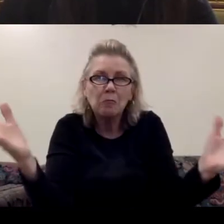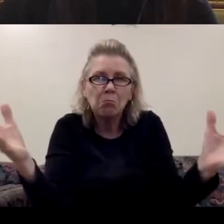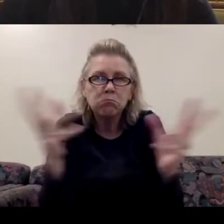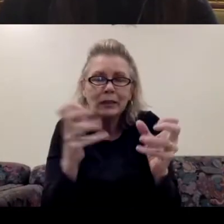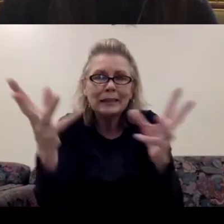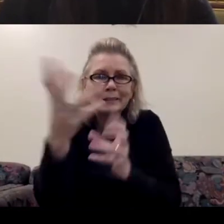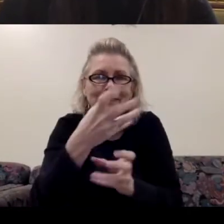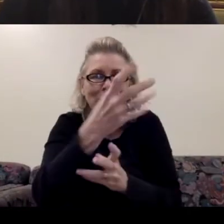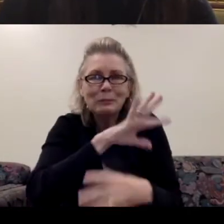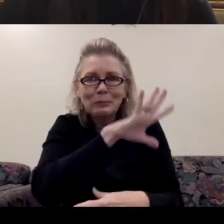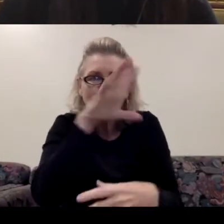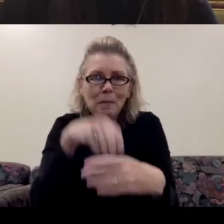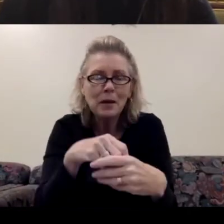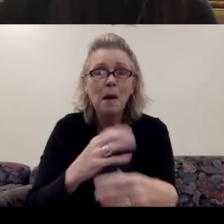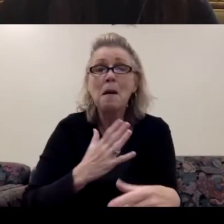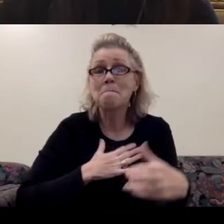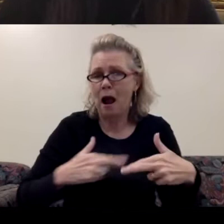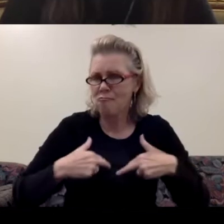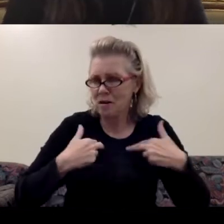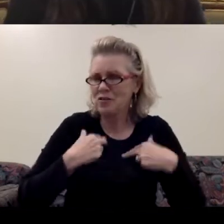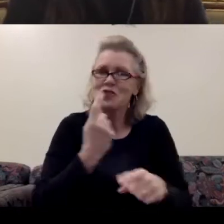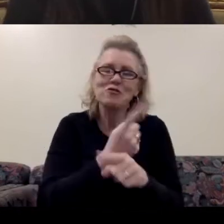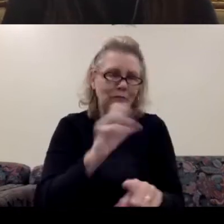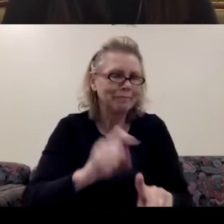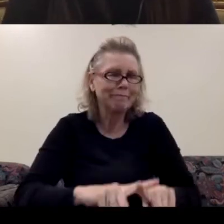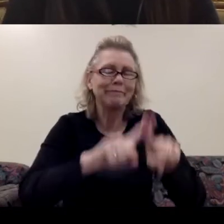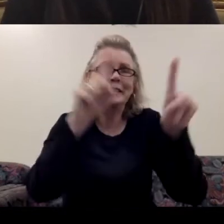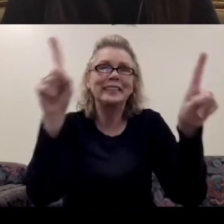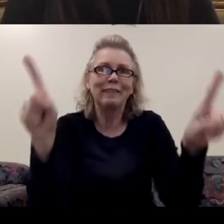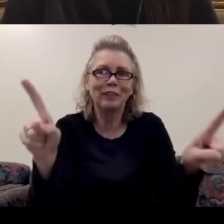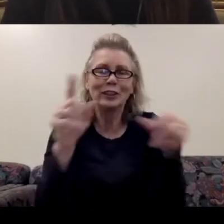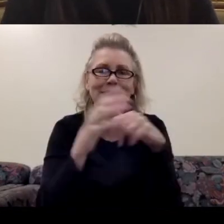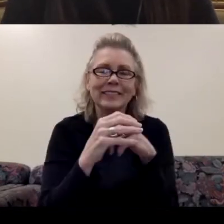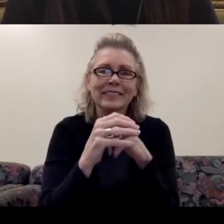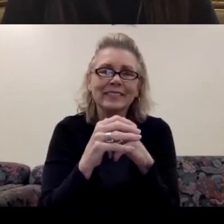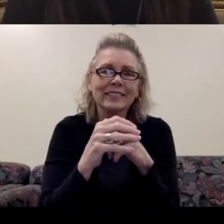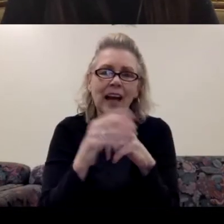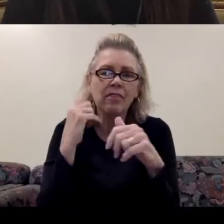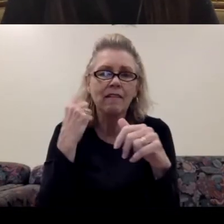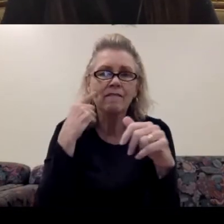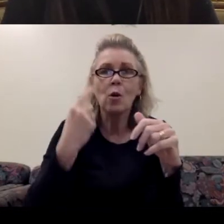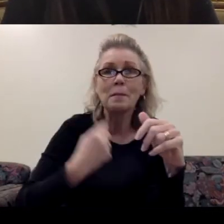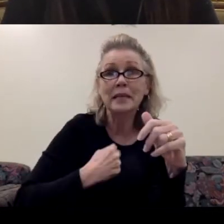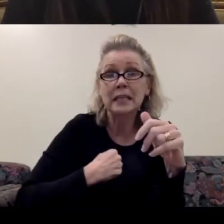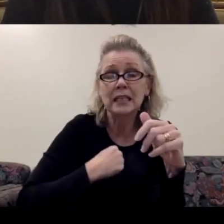residency is so, so different. I think that for me,